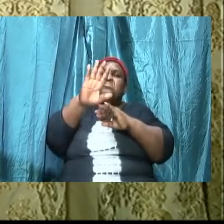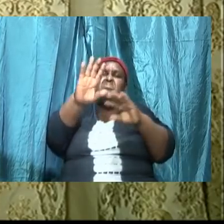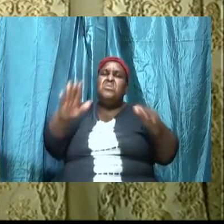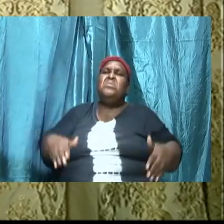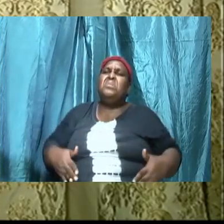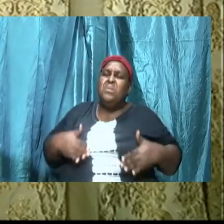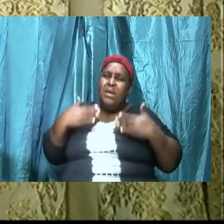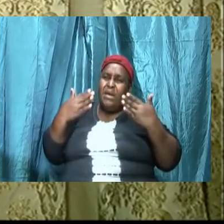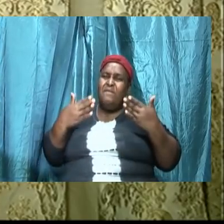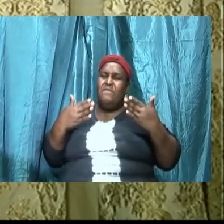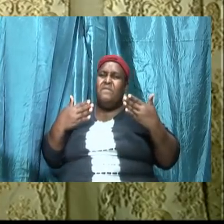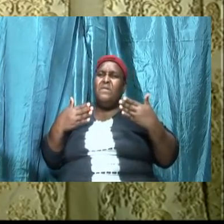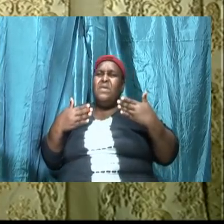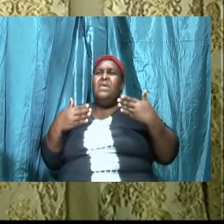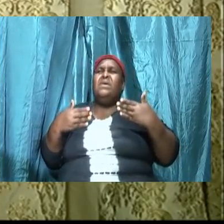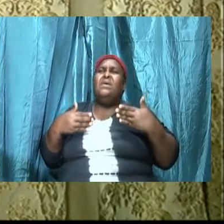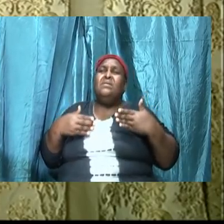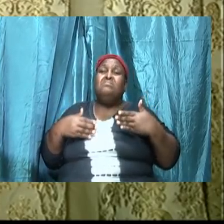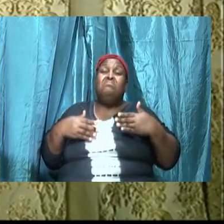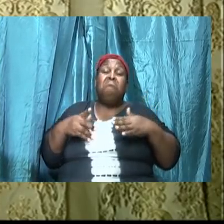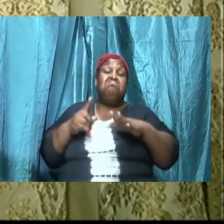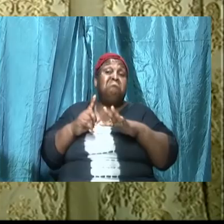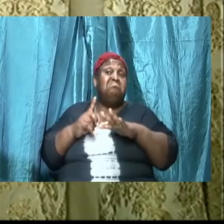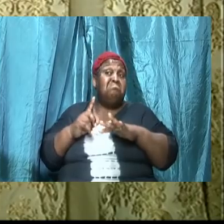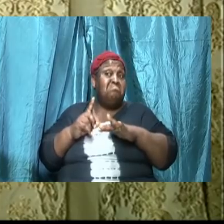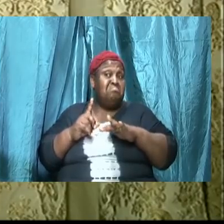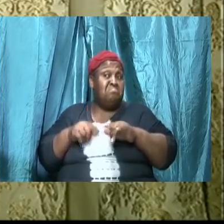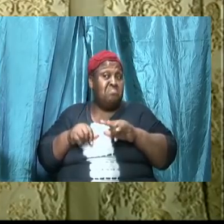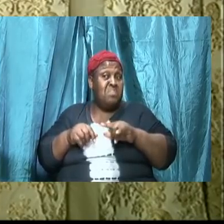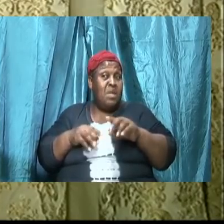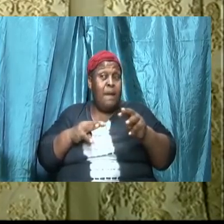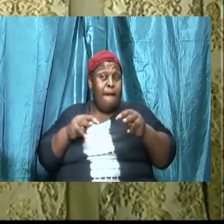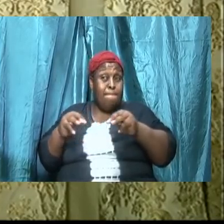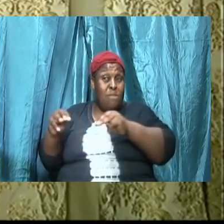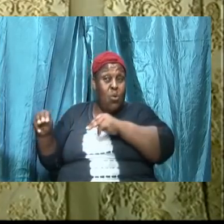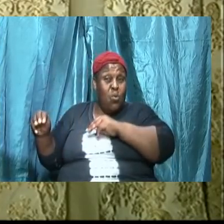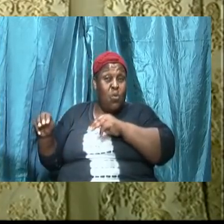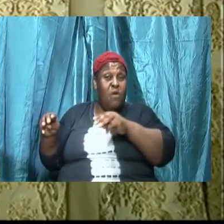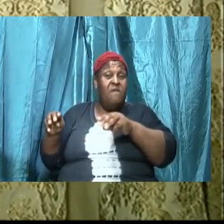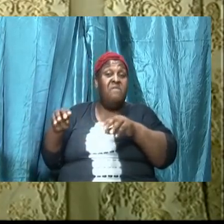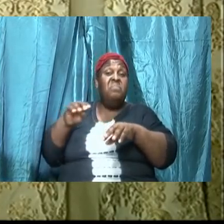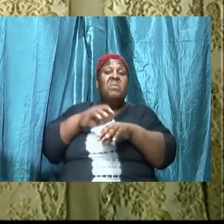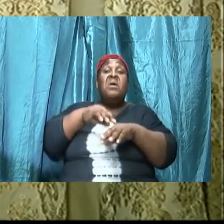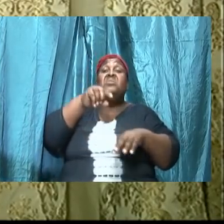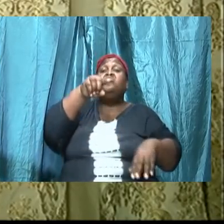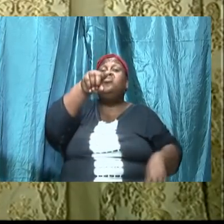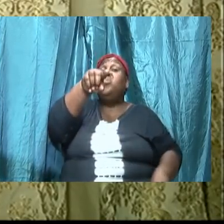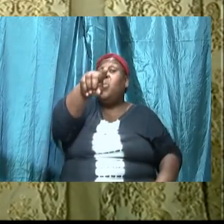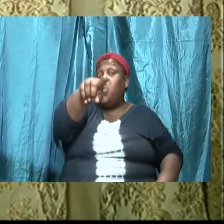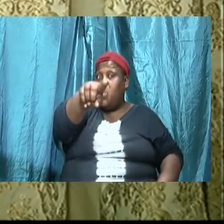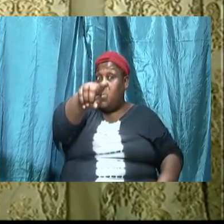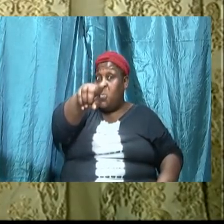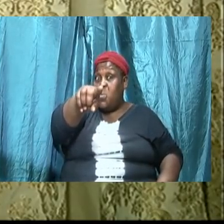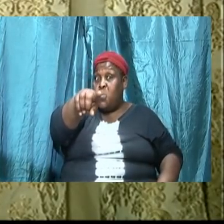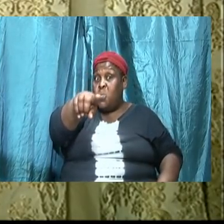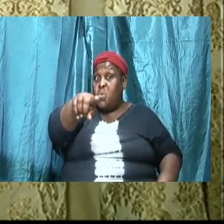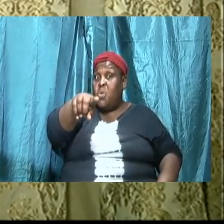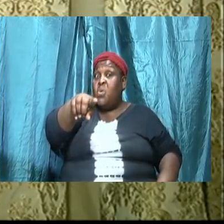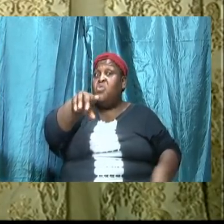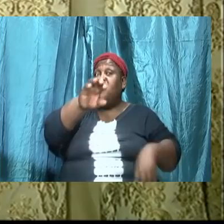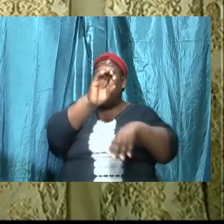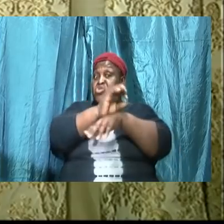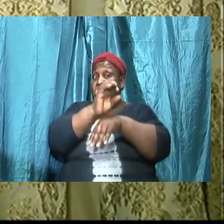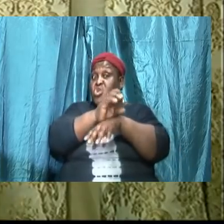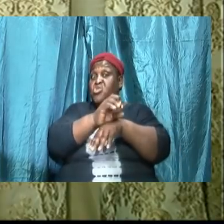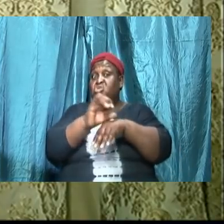and then he moves at you the individual or he moves at you the church